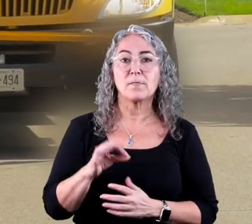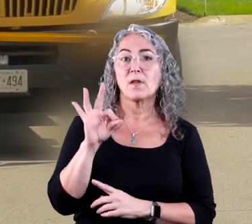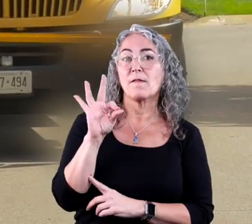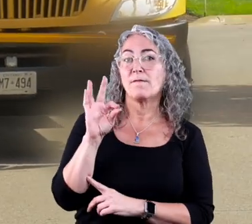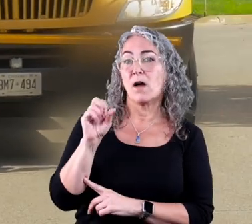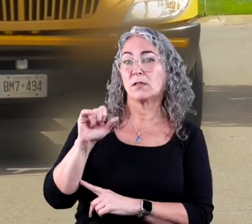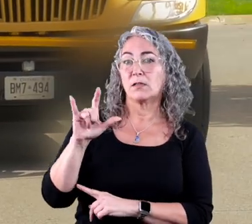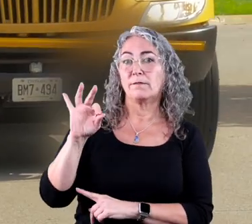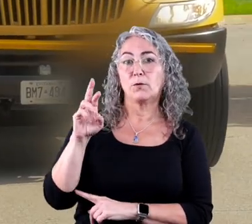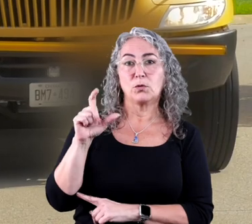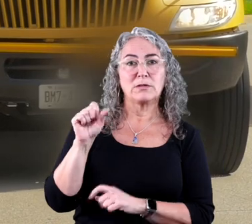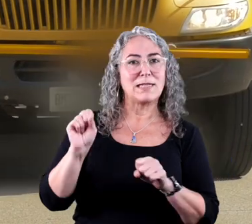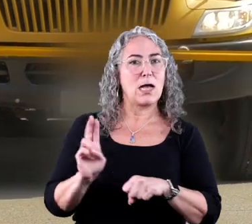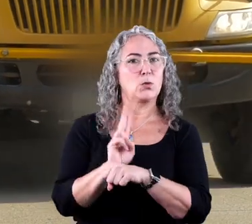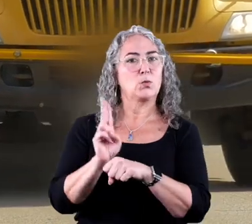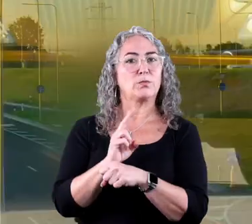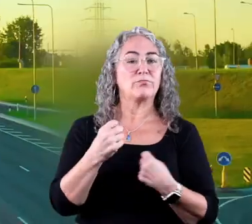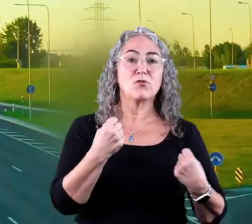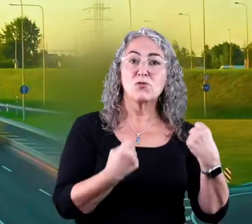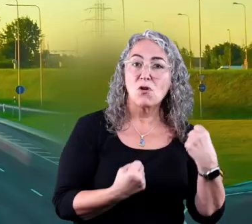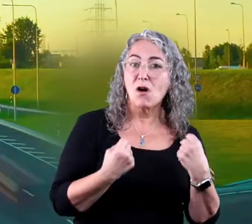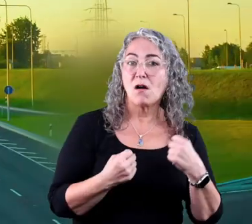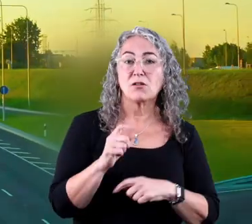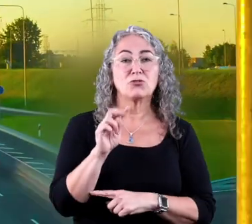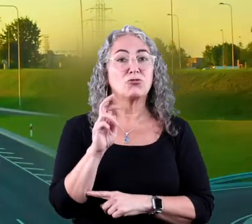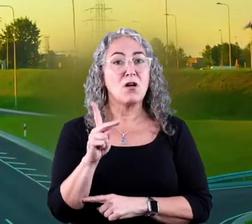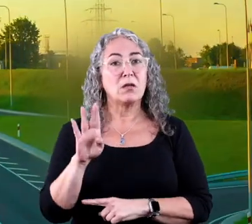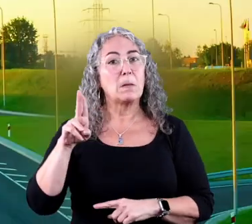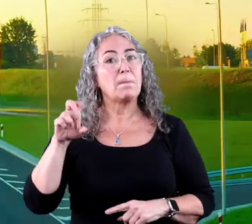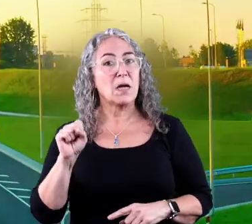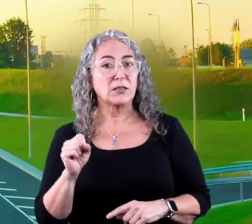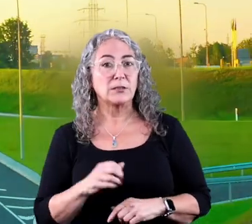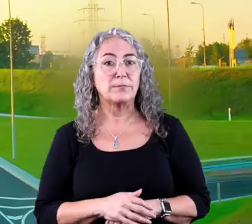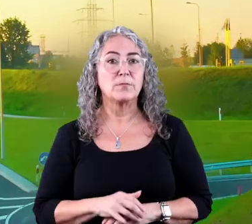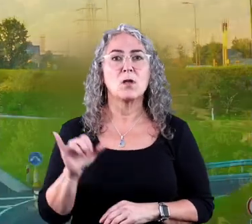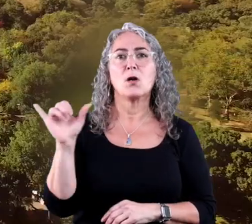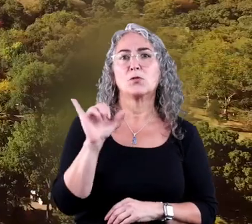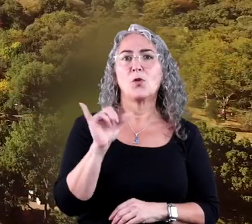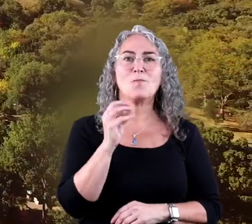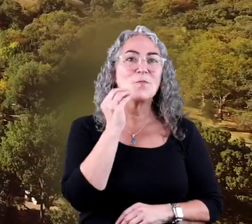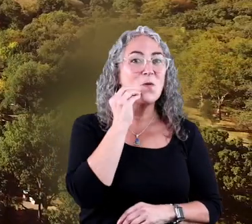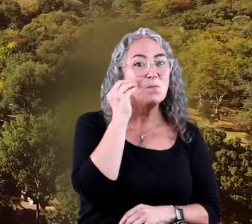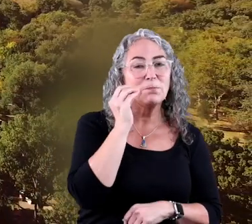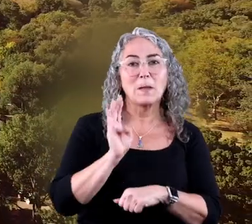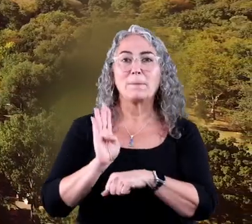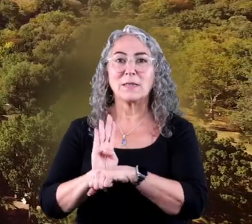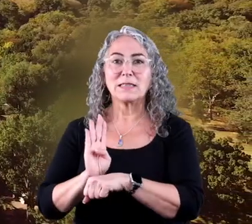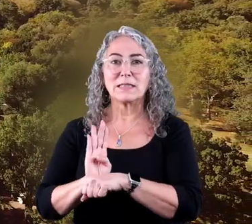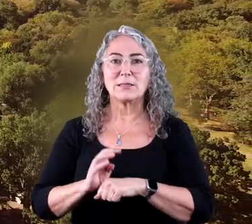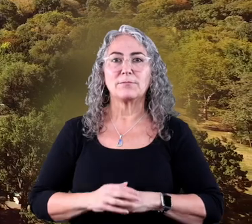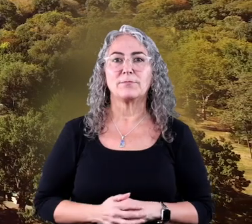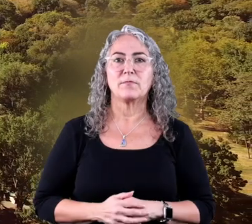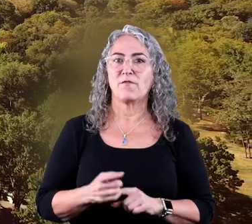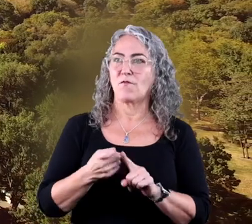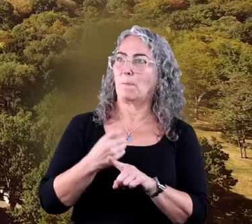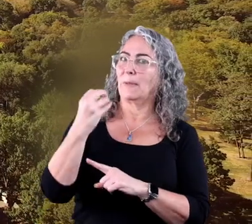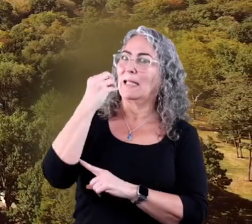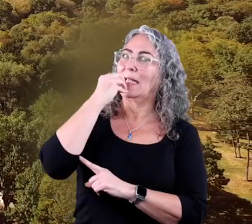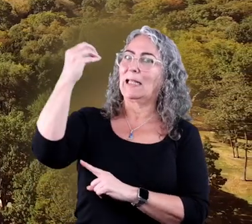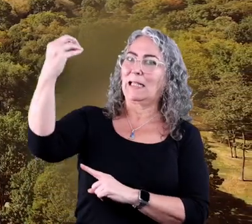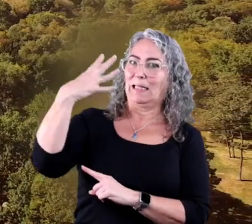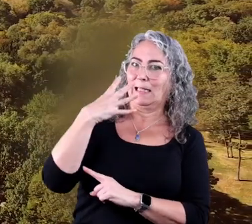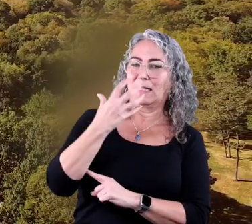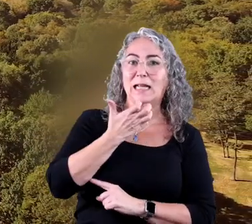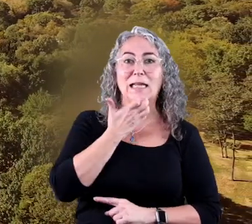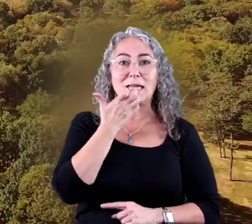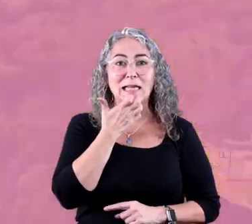fuels are used in school buses, cars, and trucks. They are also used in homes and business for heat